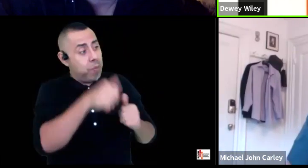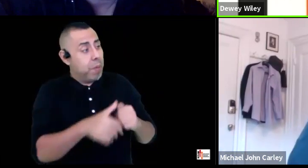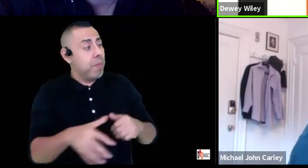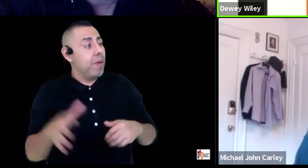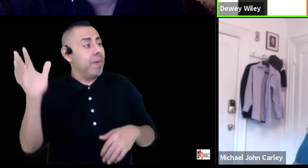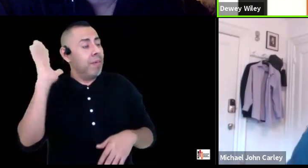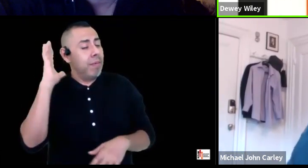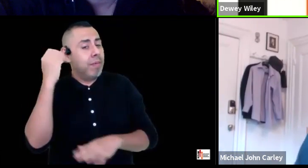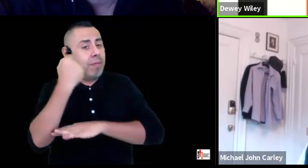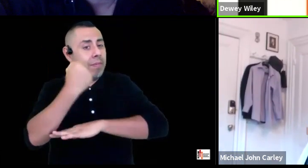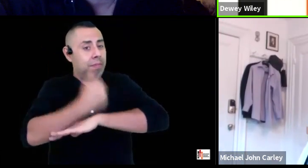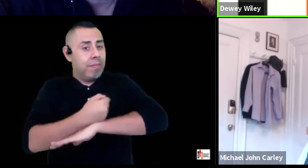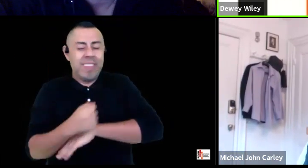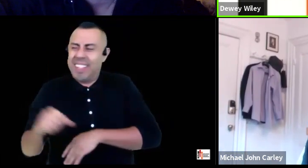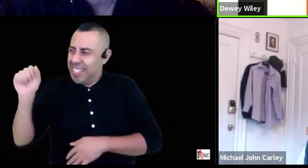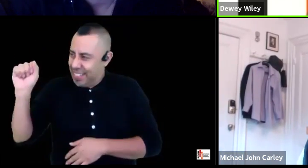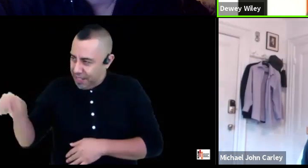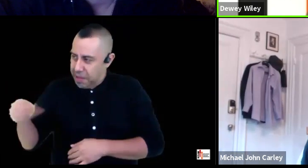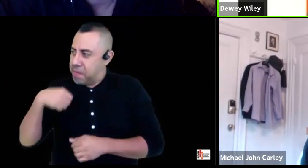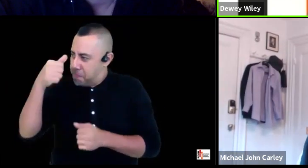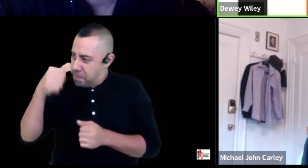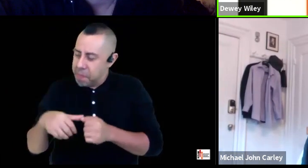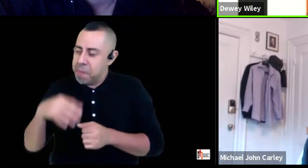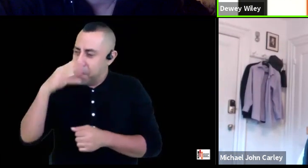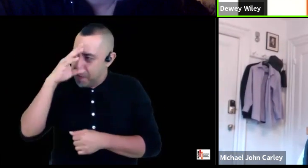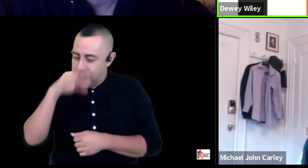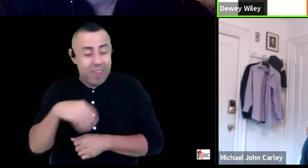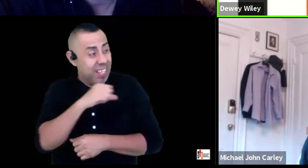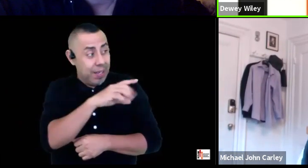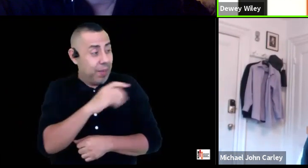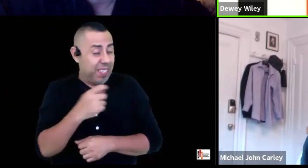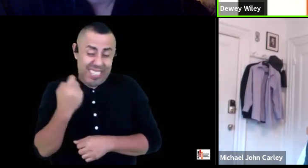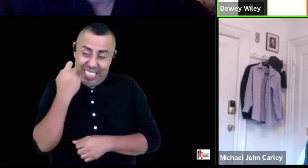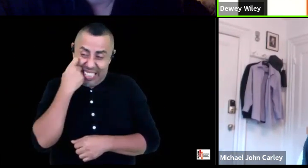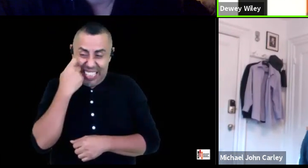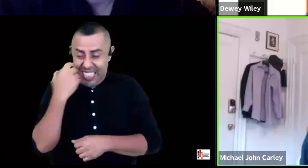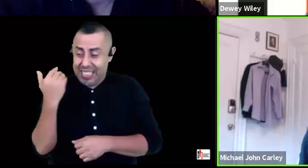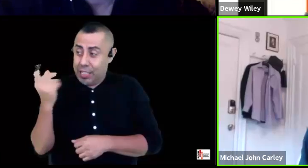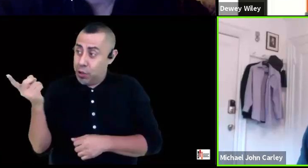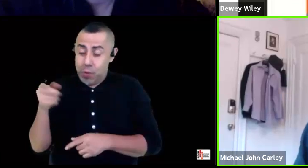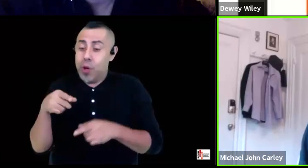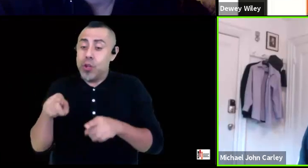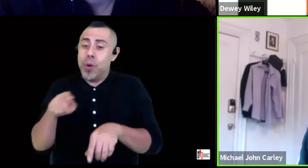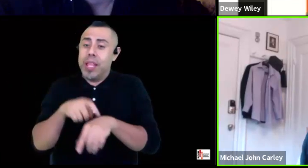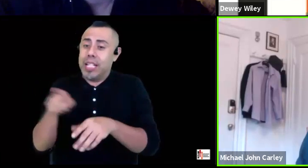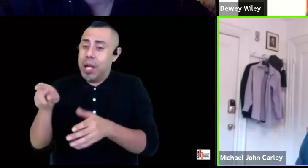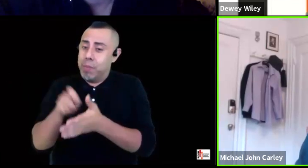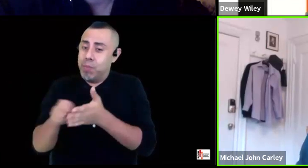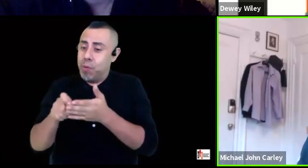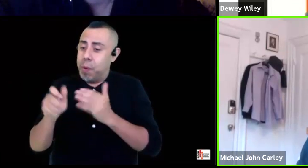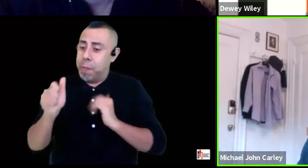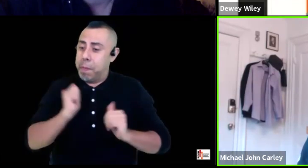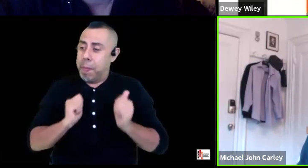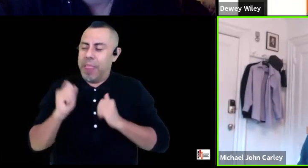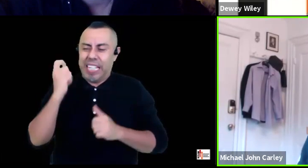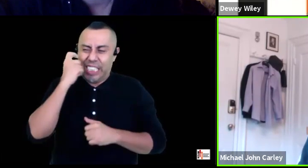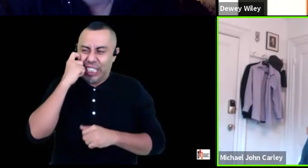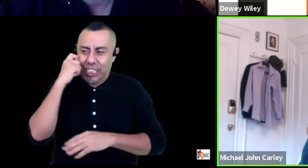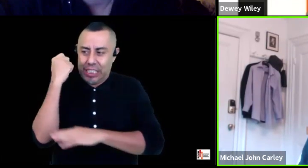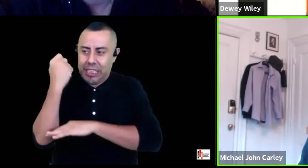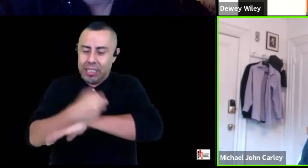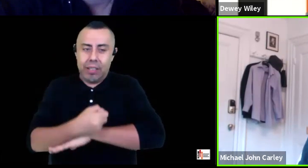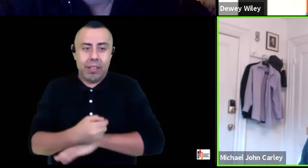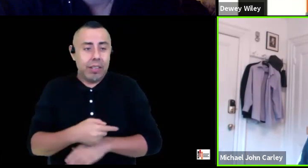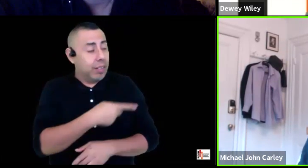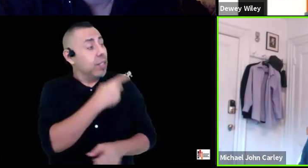it just become yeah exactly but like but it just collapsed when you wrote the play you know right and you know it was funny because i was in the peace and justice